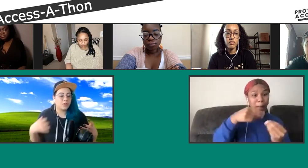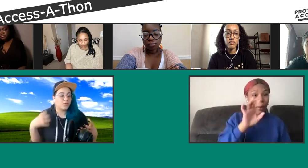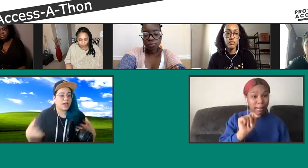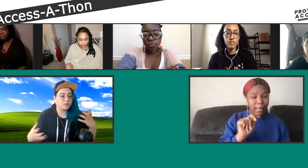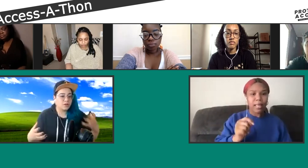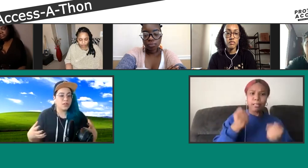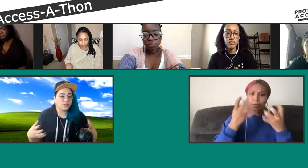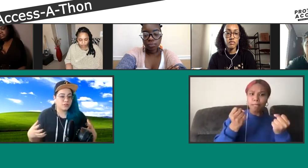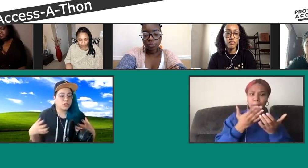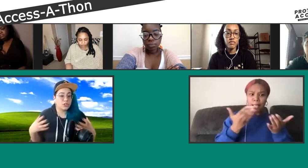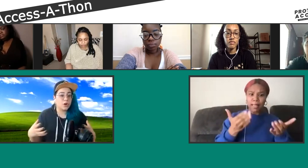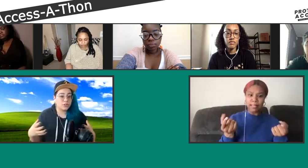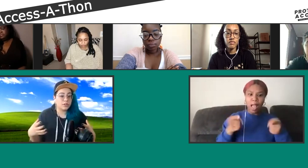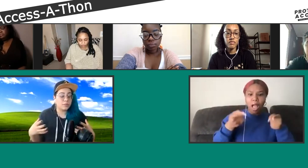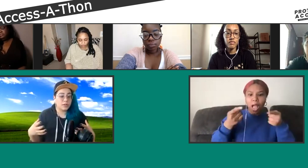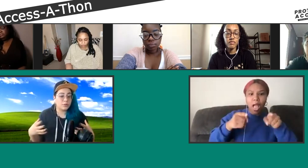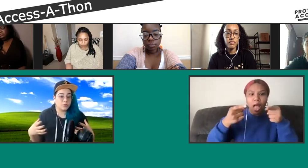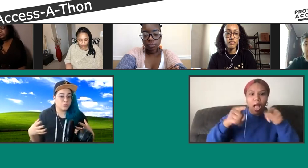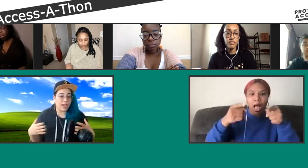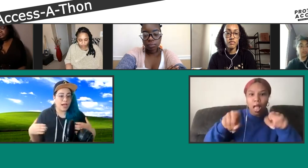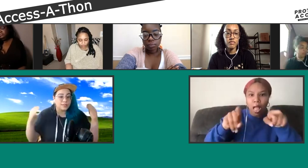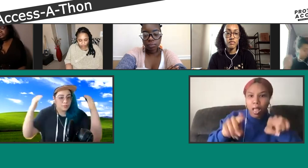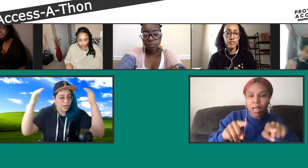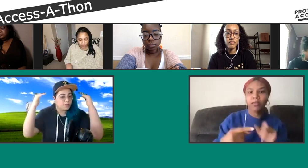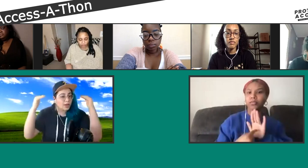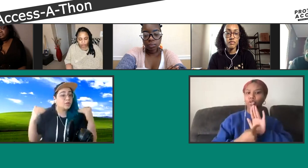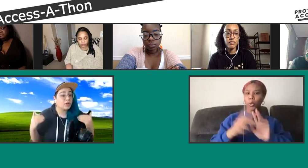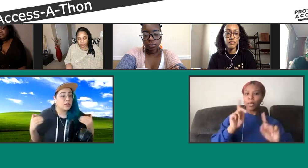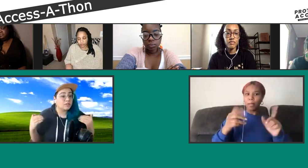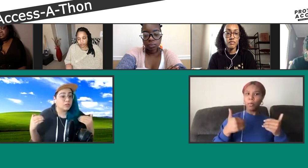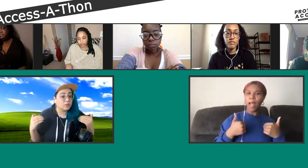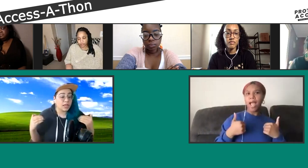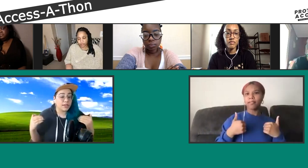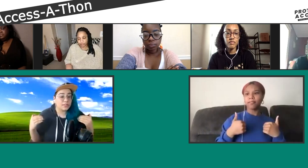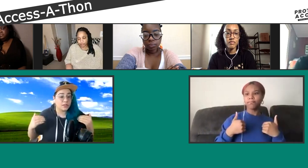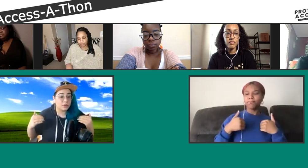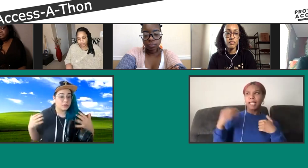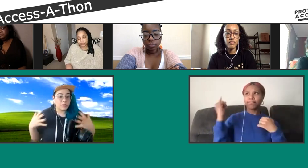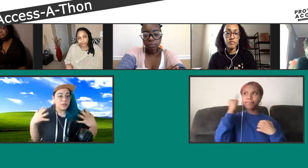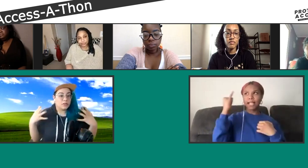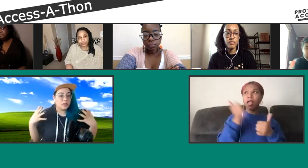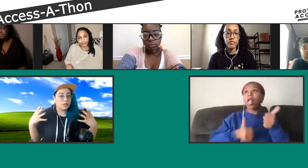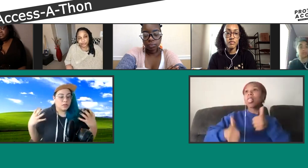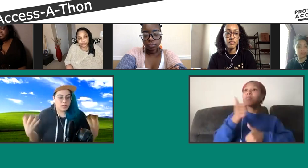happening one after another that show that there are people who have some kind of hierarchy of human lives in their